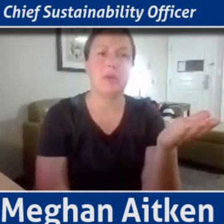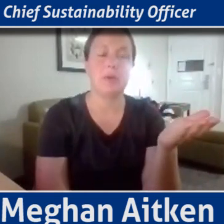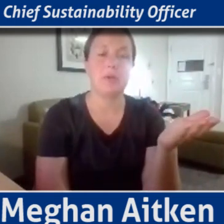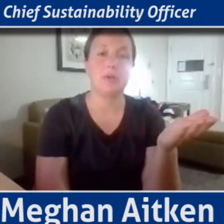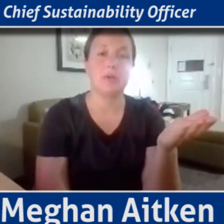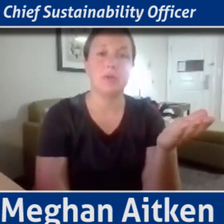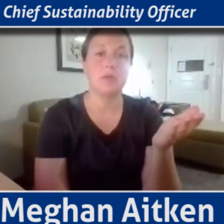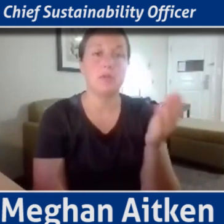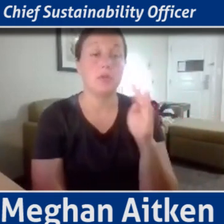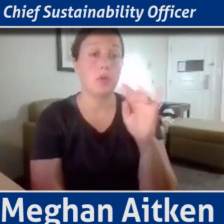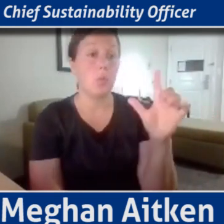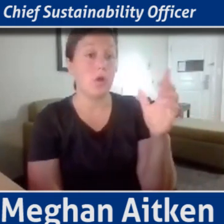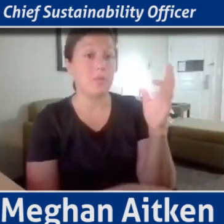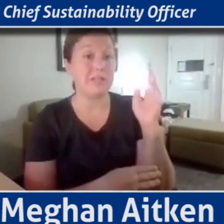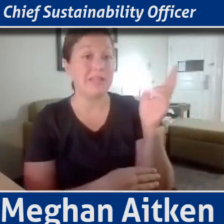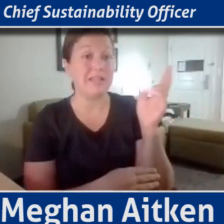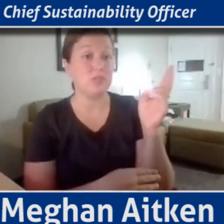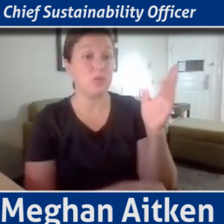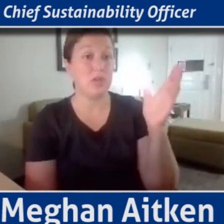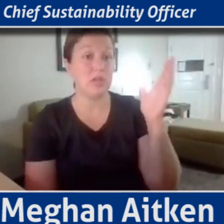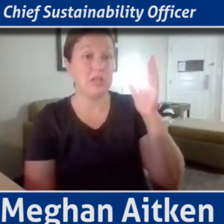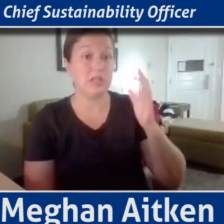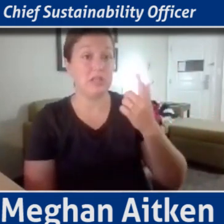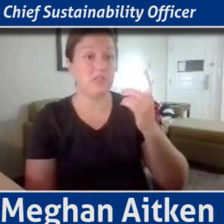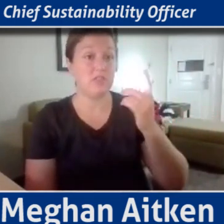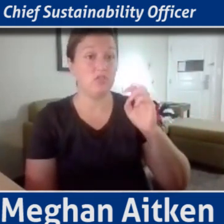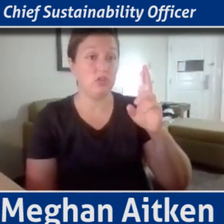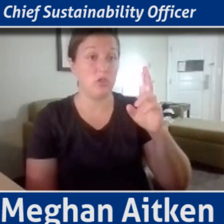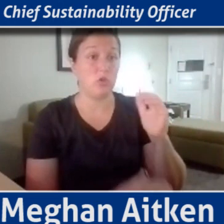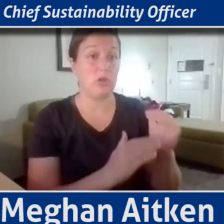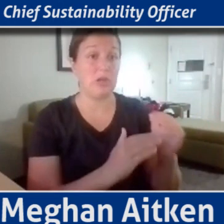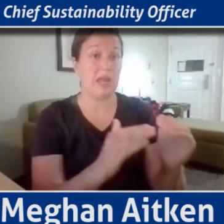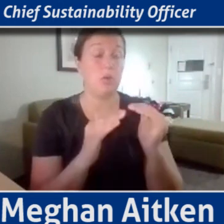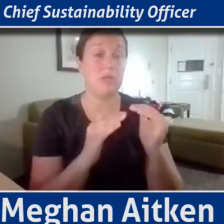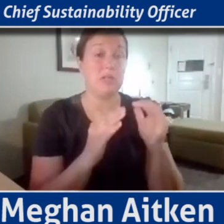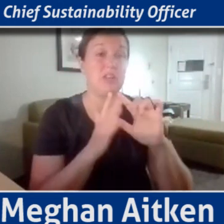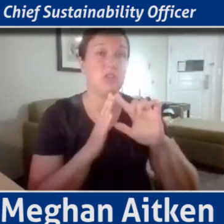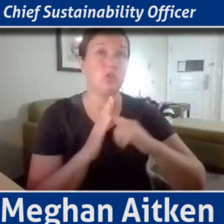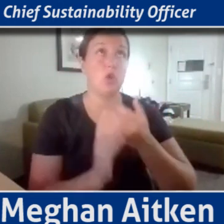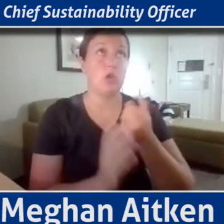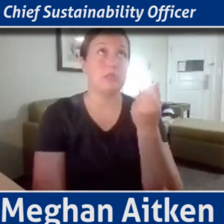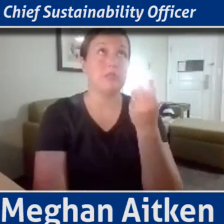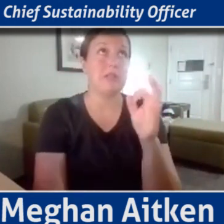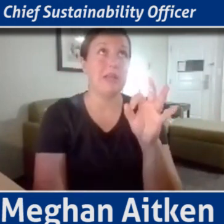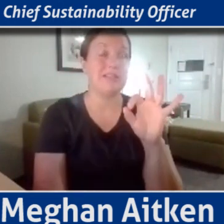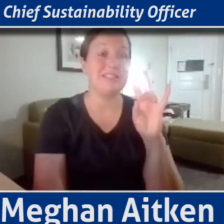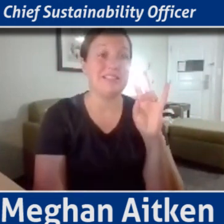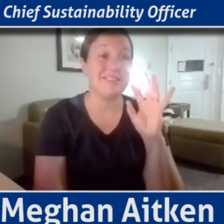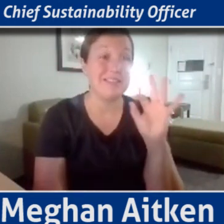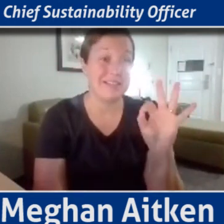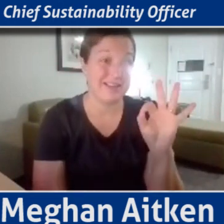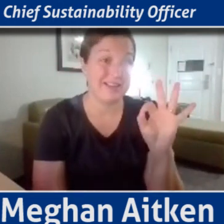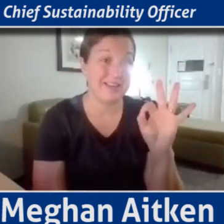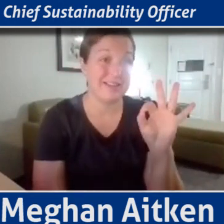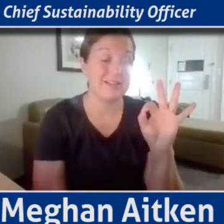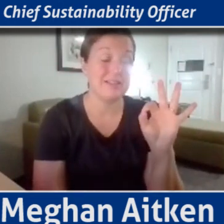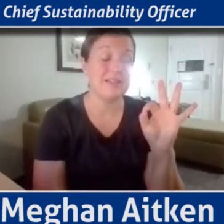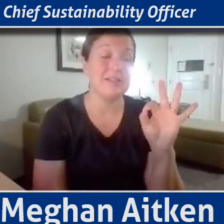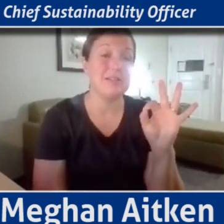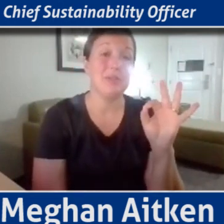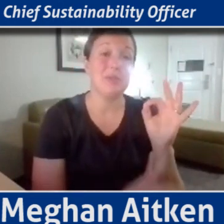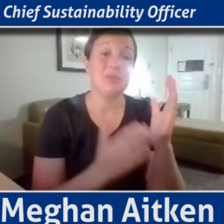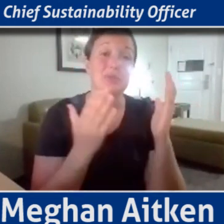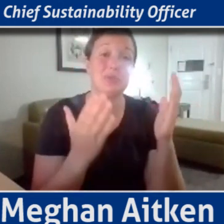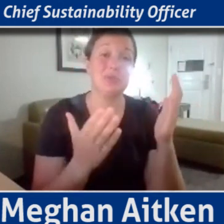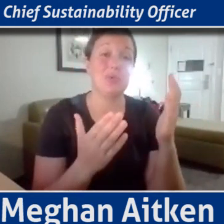history of the gender equity, it started as the bill of rights for women. started in, uh, 1979, 1979. And so we've